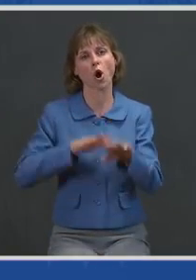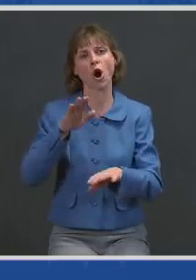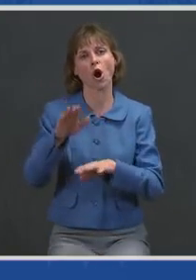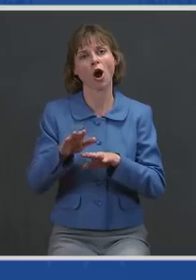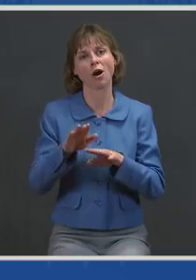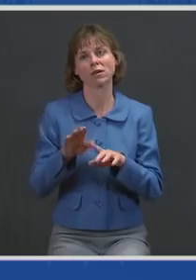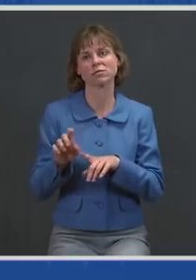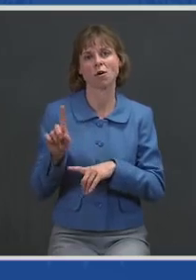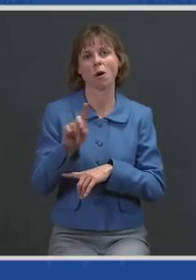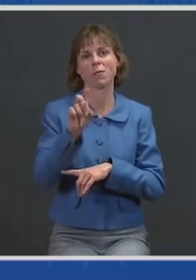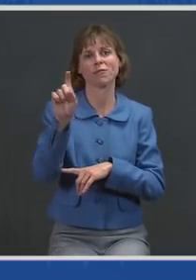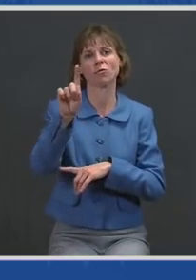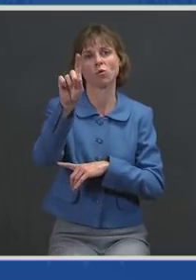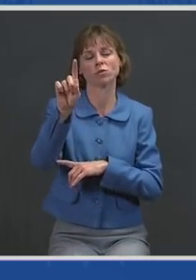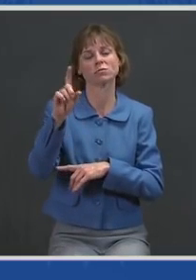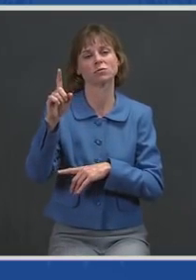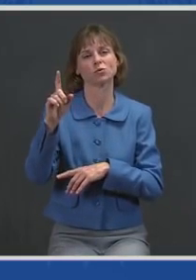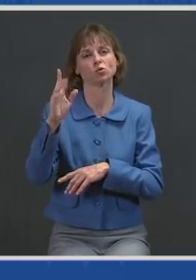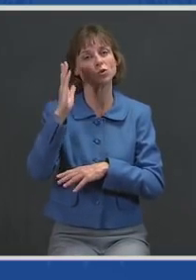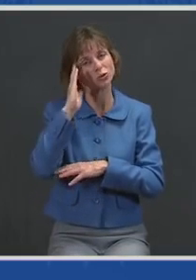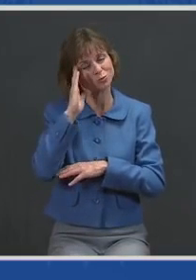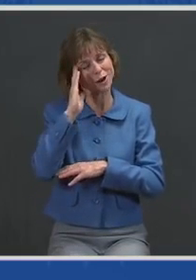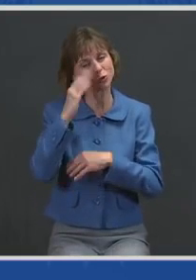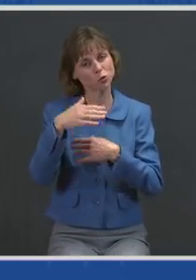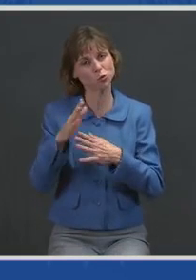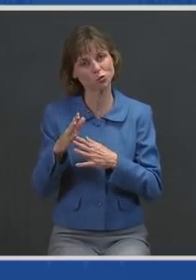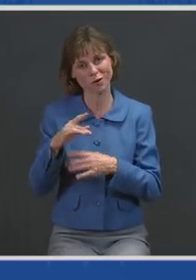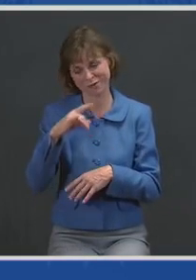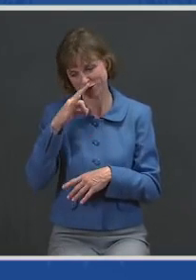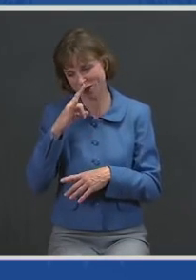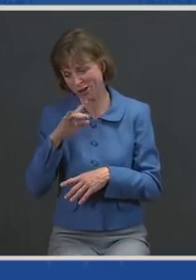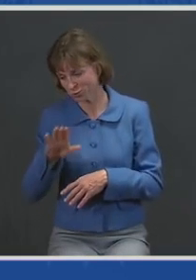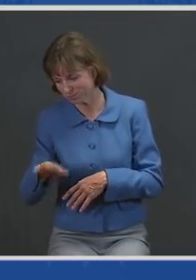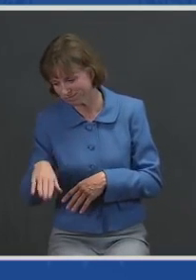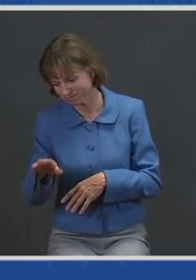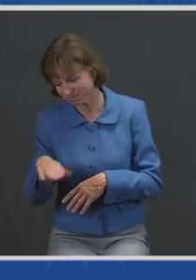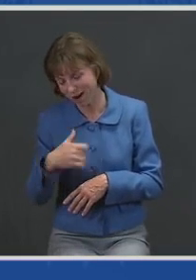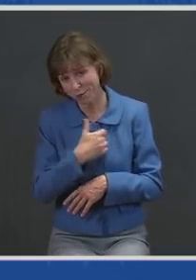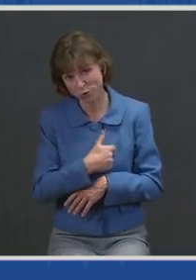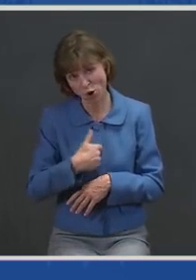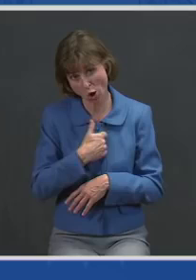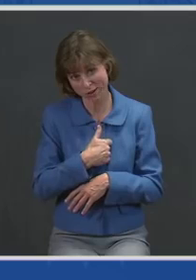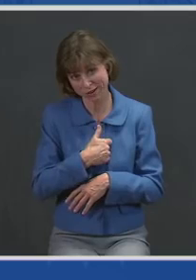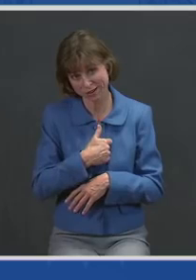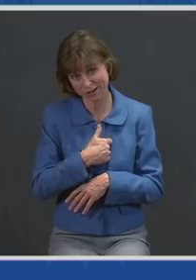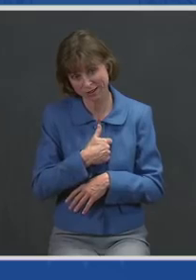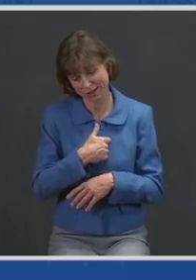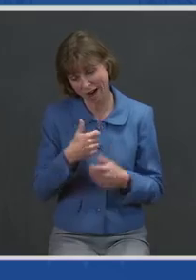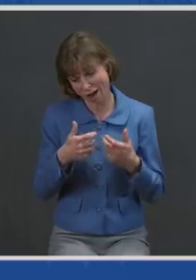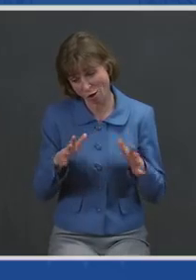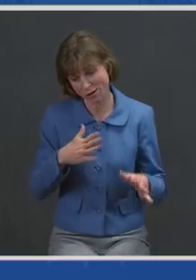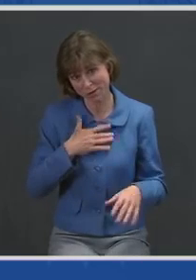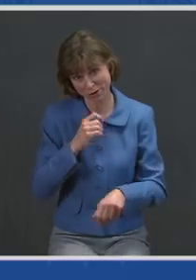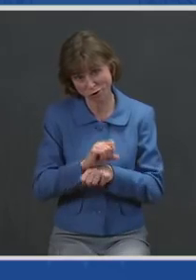flight of stairs to his child's bedroom to say, I'm sorry, I lost my job,